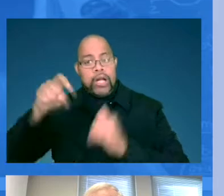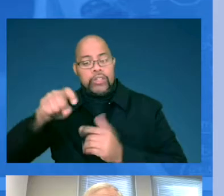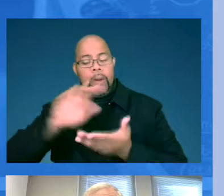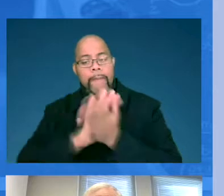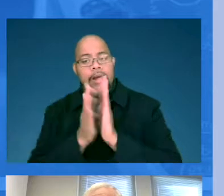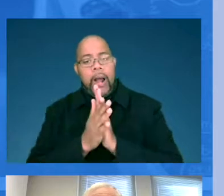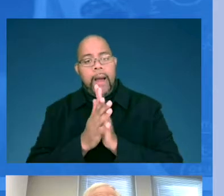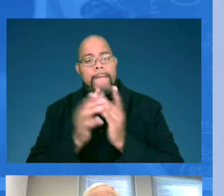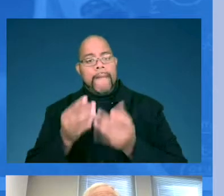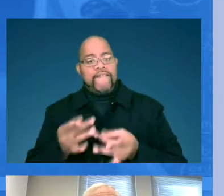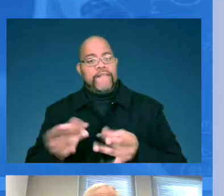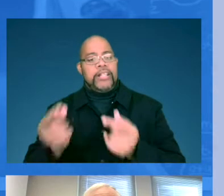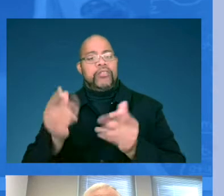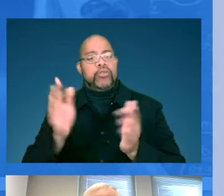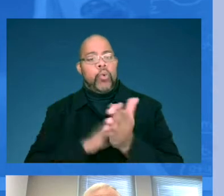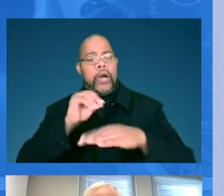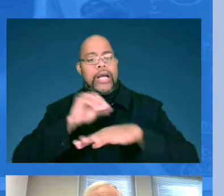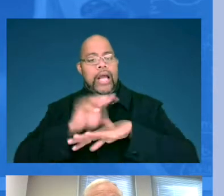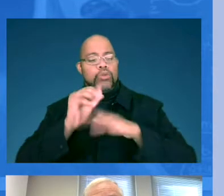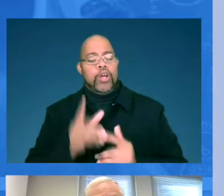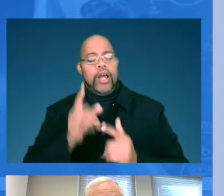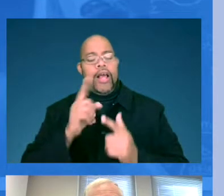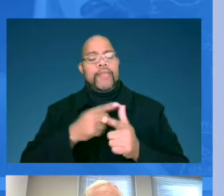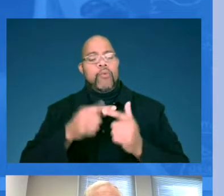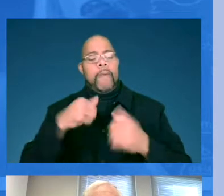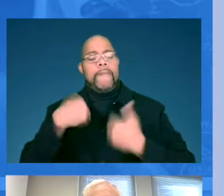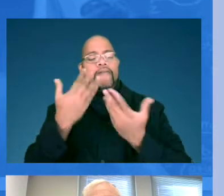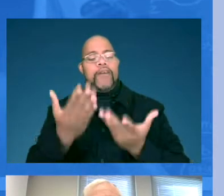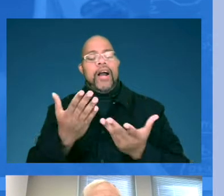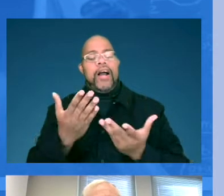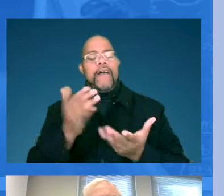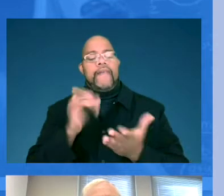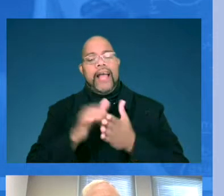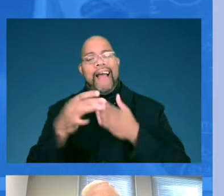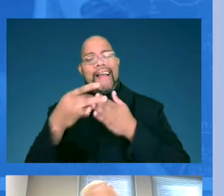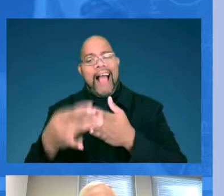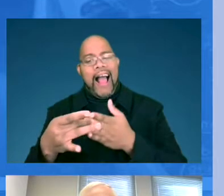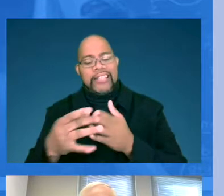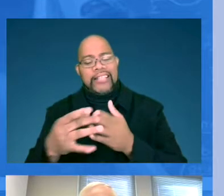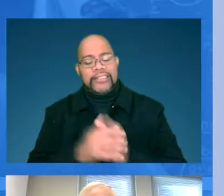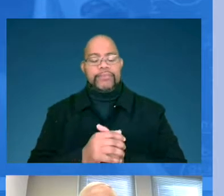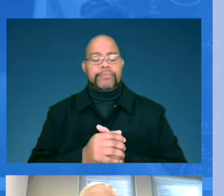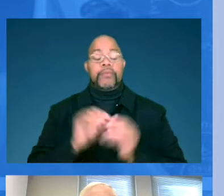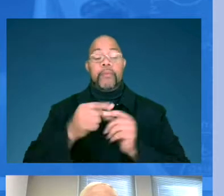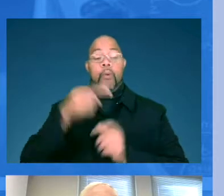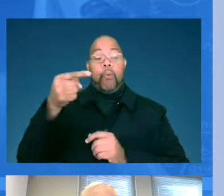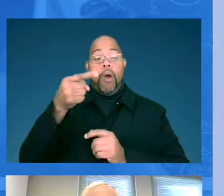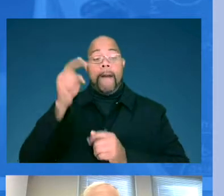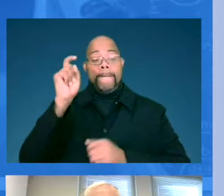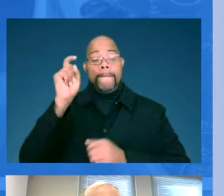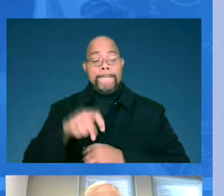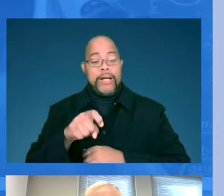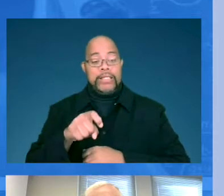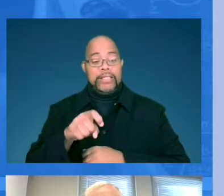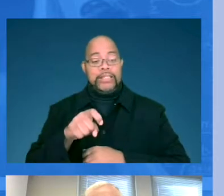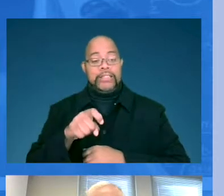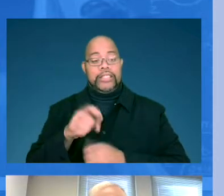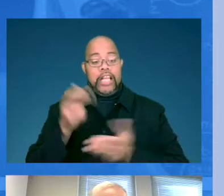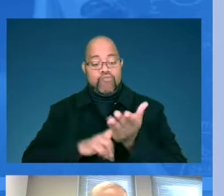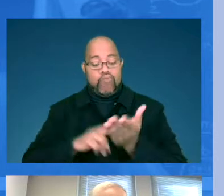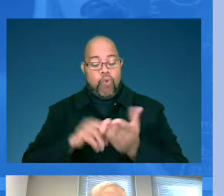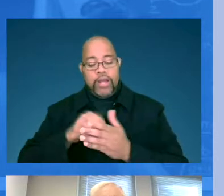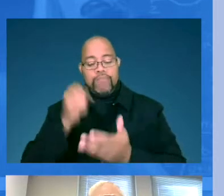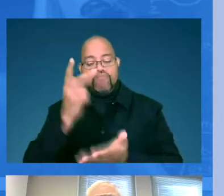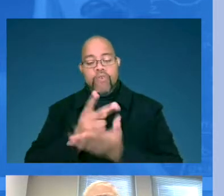counselor, and then we provide this guidance. Number one, they must be concurrently enrolled in an approved school counseling